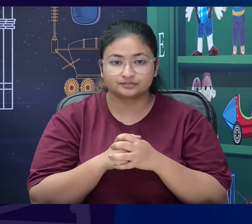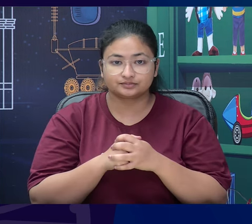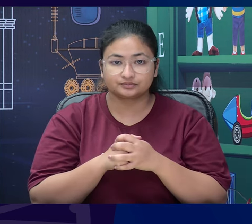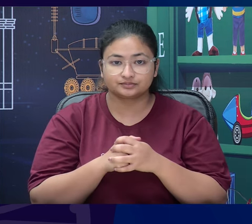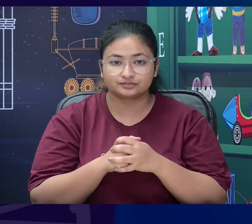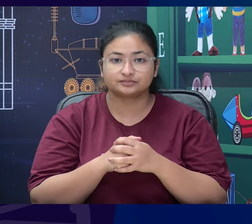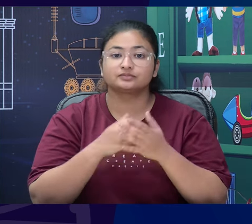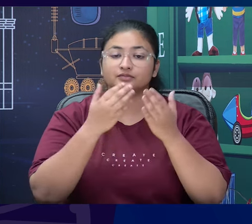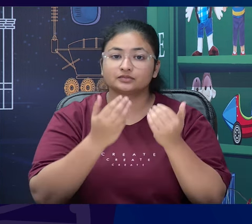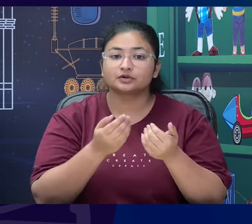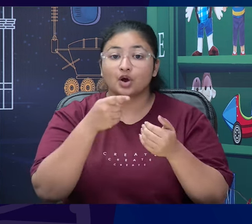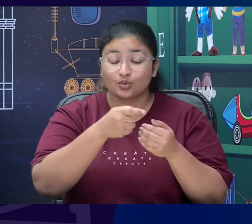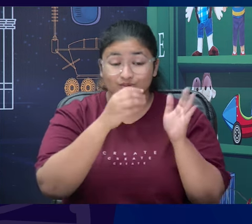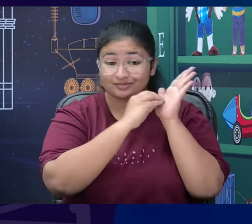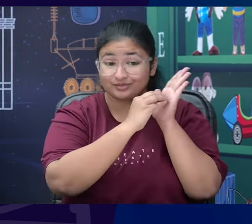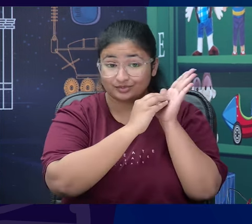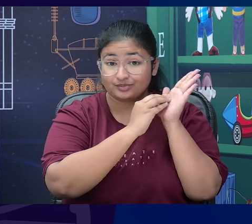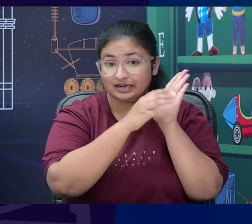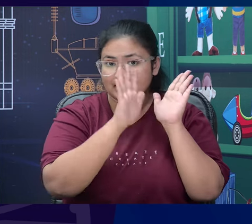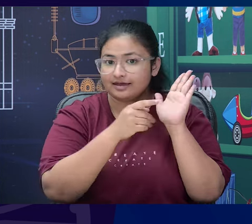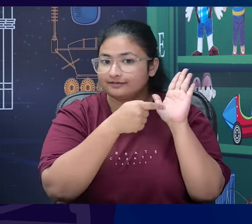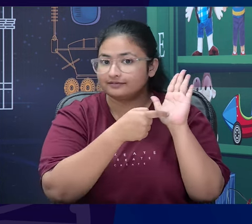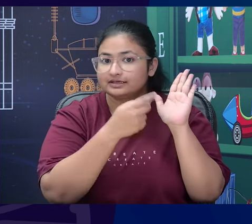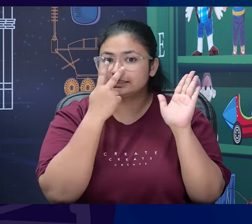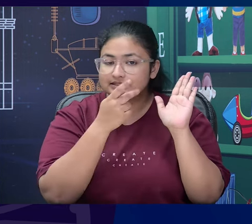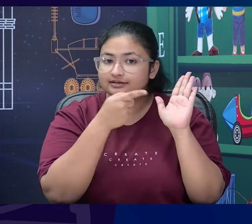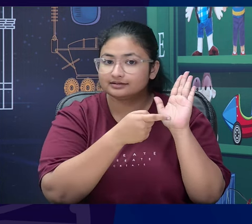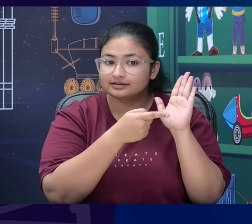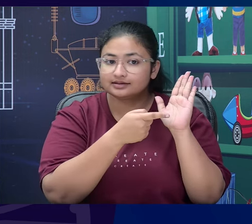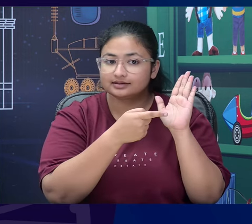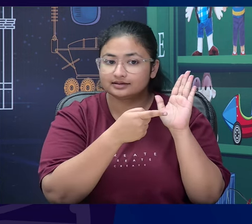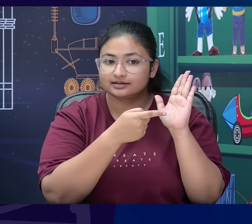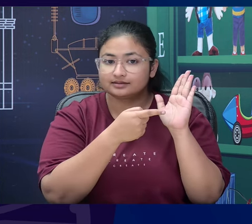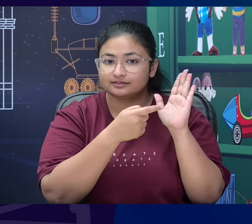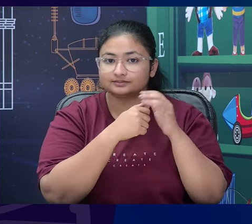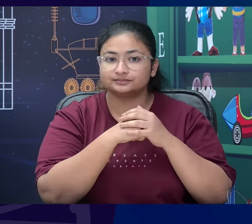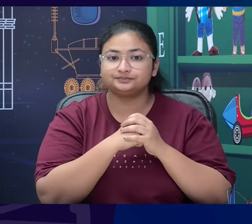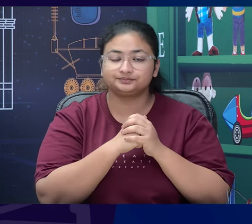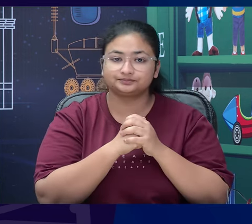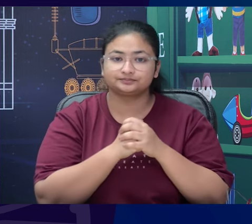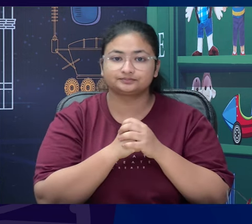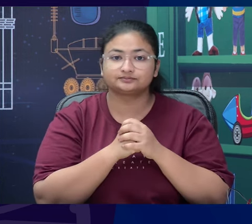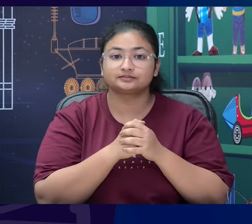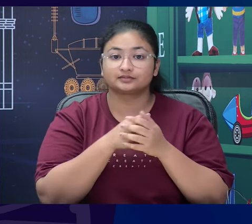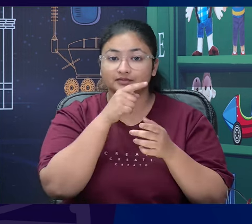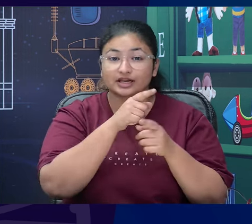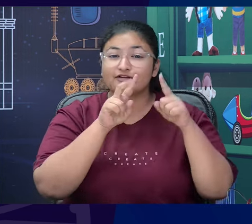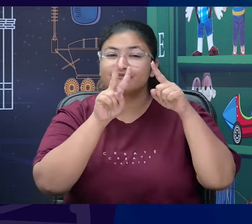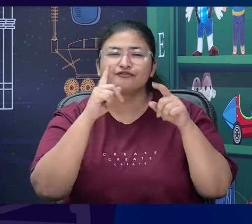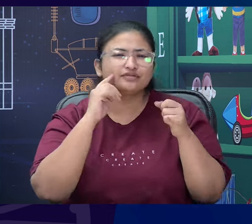So, this is Braille converter and as you can see there is a visitor,